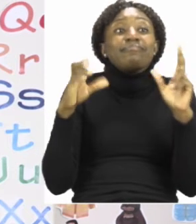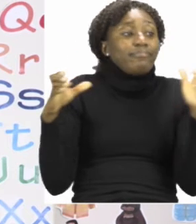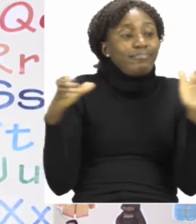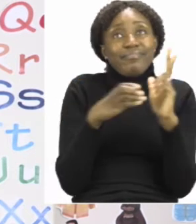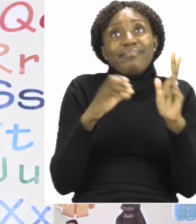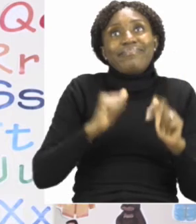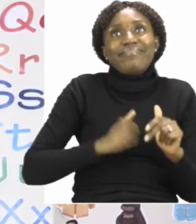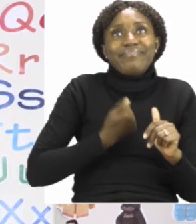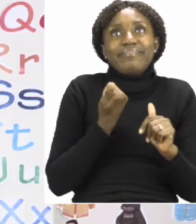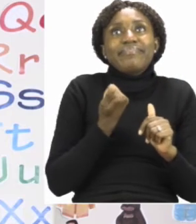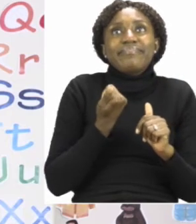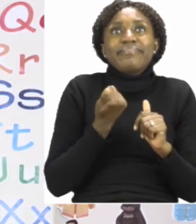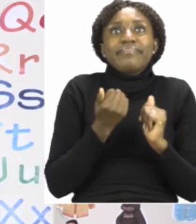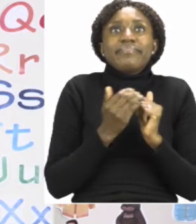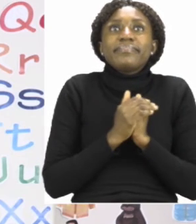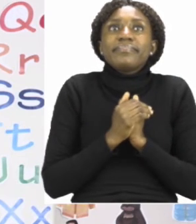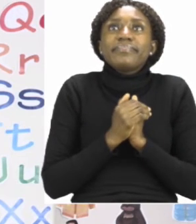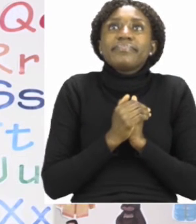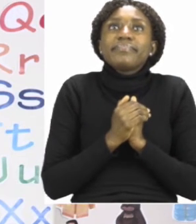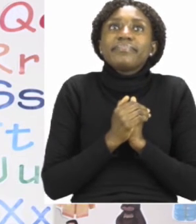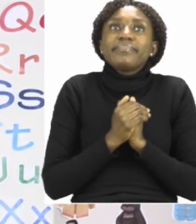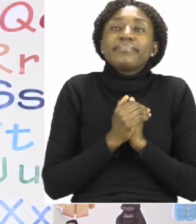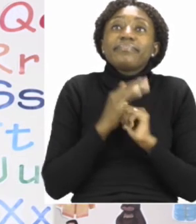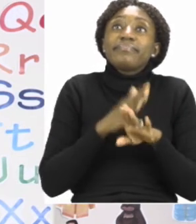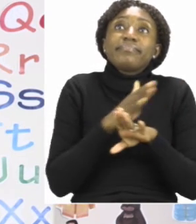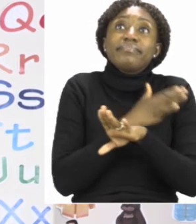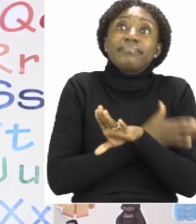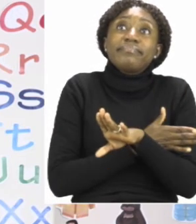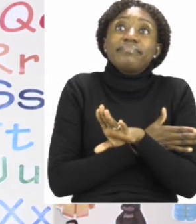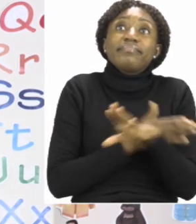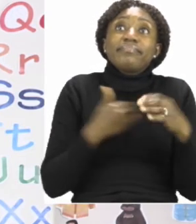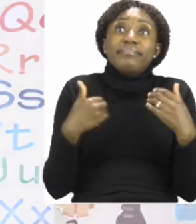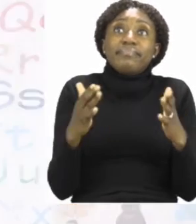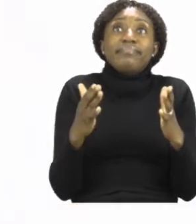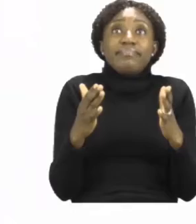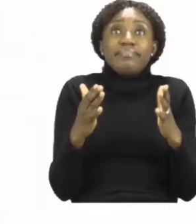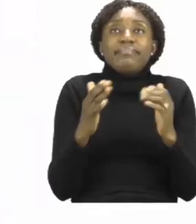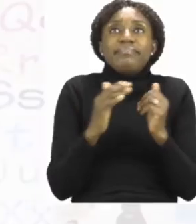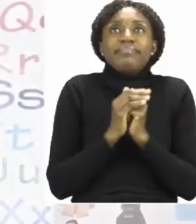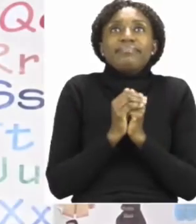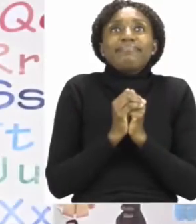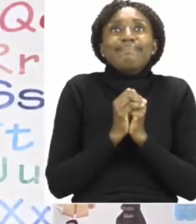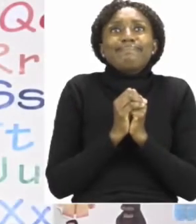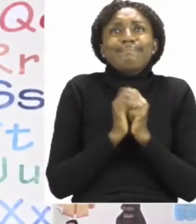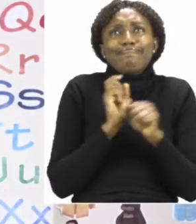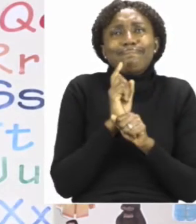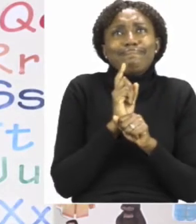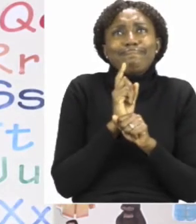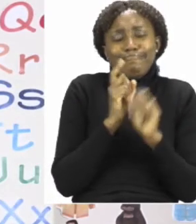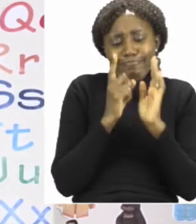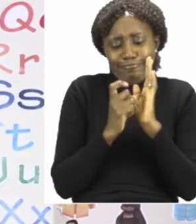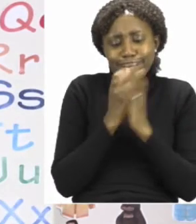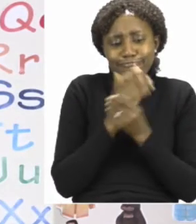community. And before we start with our lesson for today we have to remember